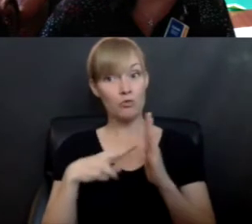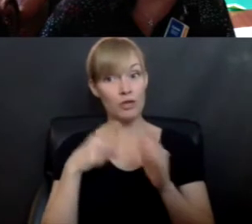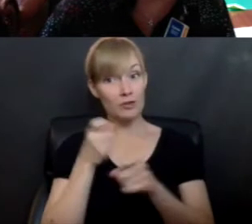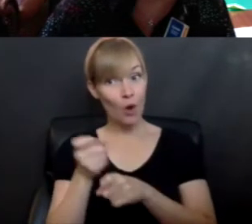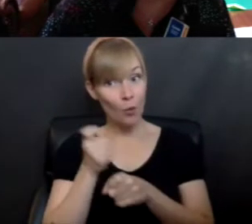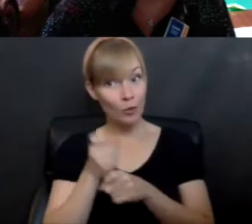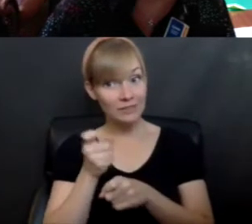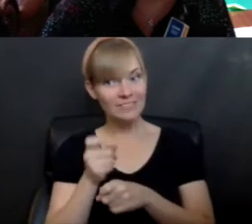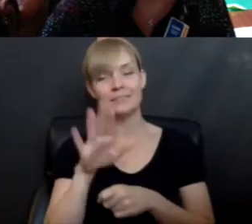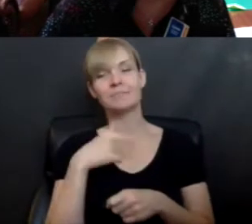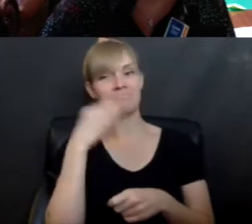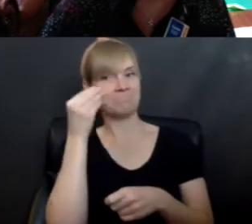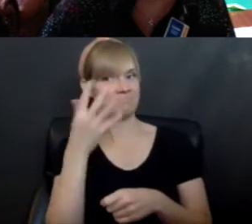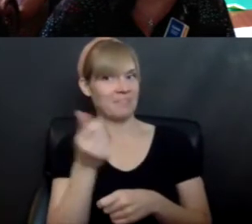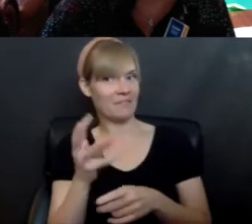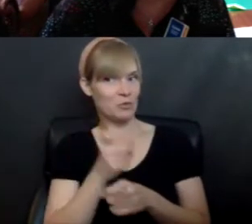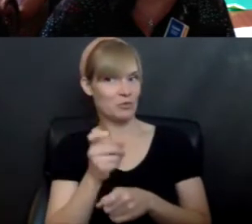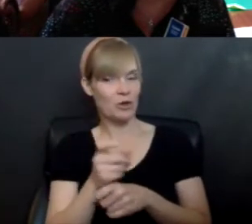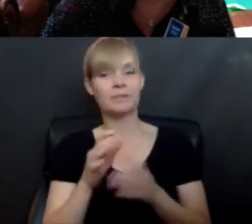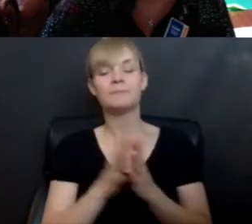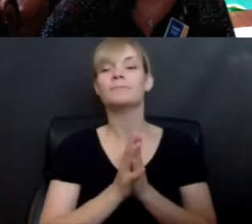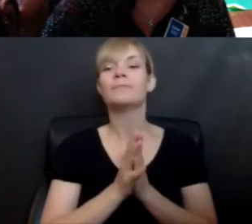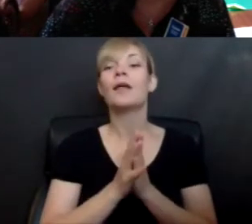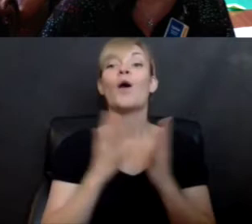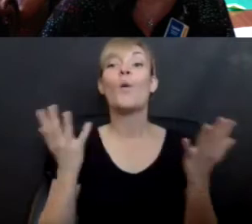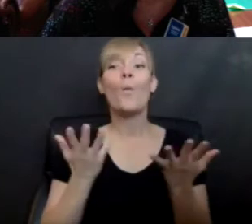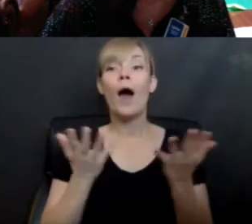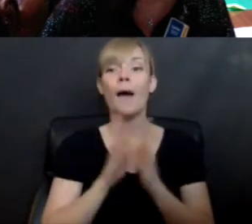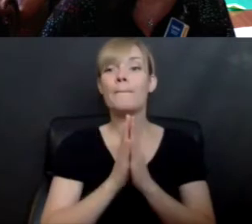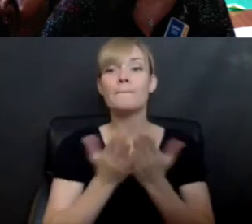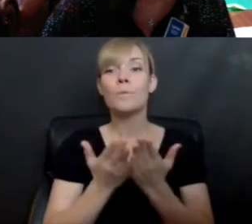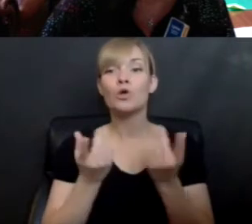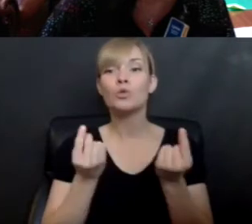warm you up with a couple book jokes. What does a book do in the winter?